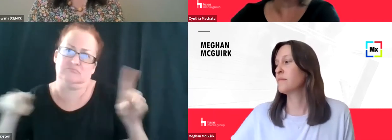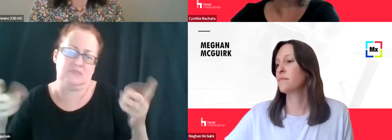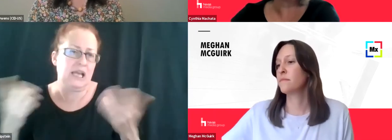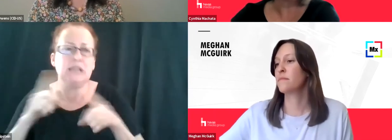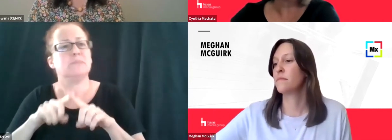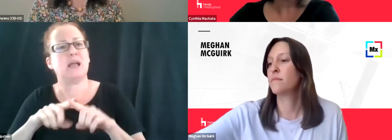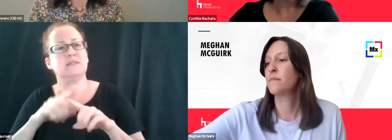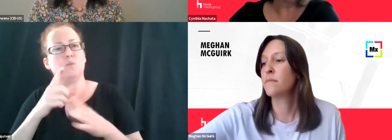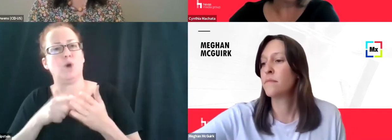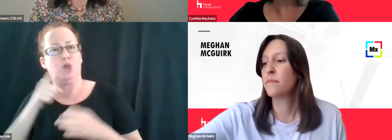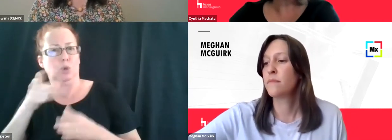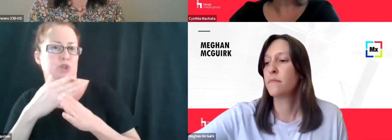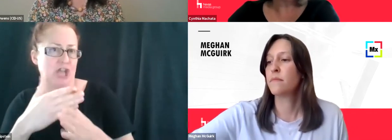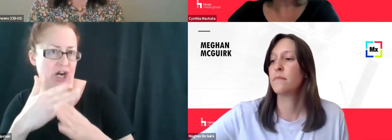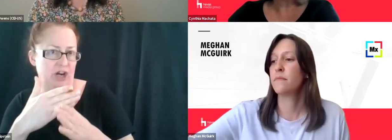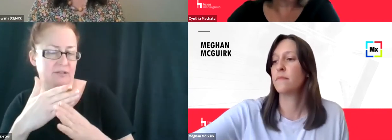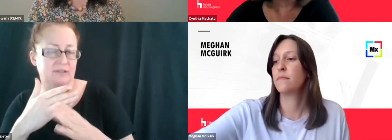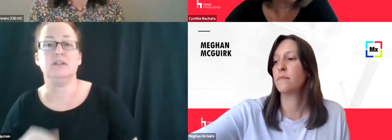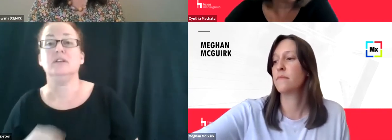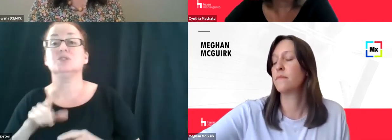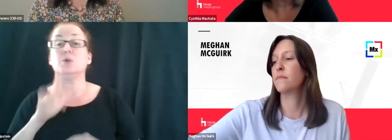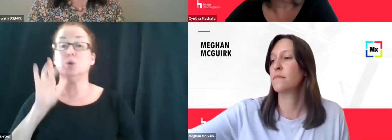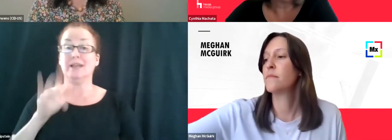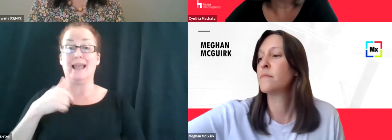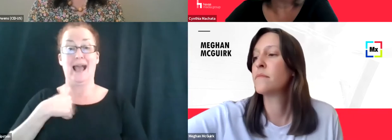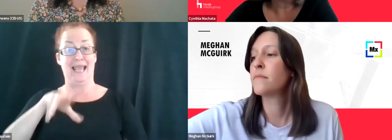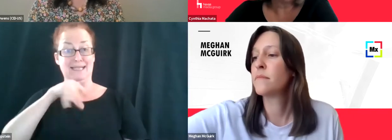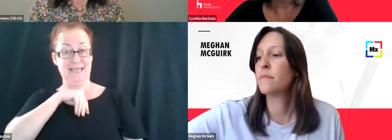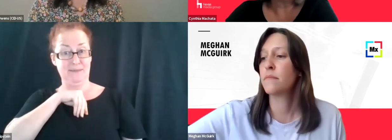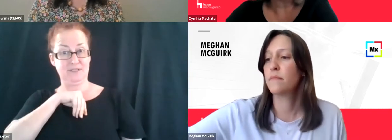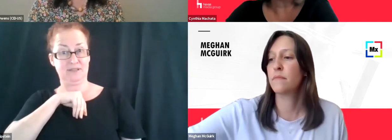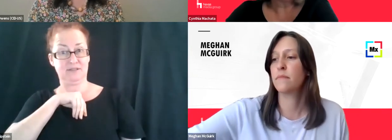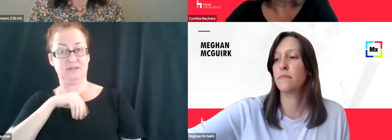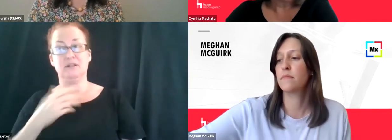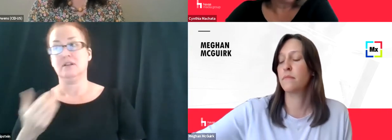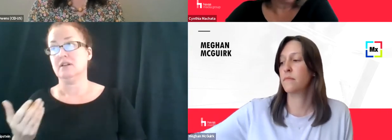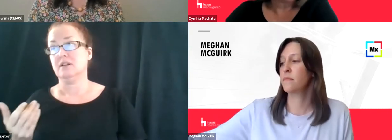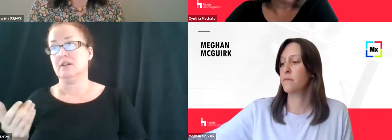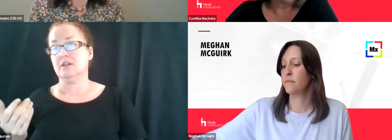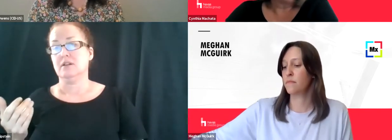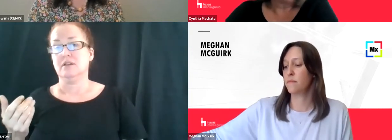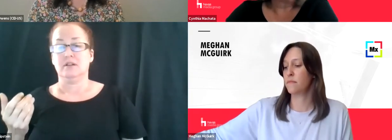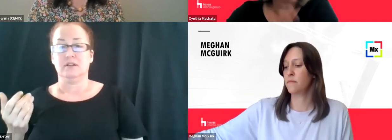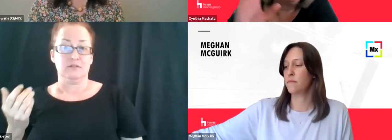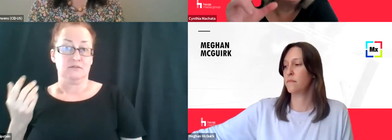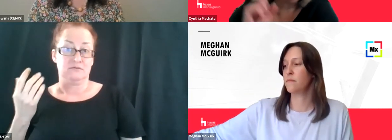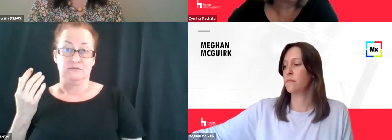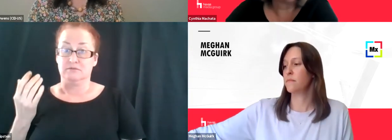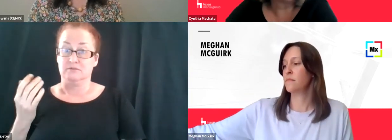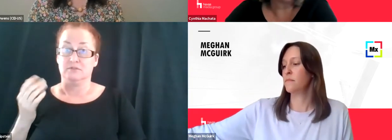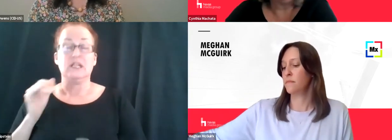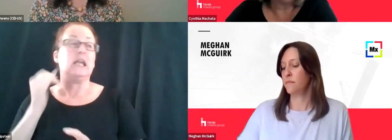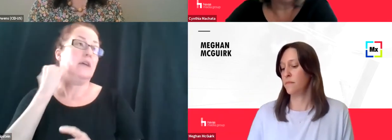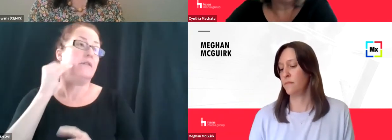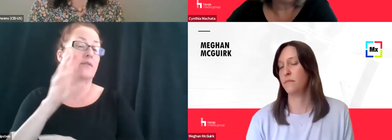on what you share. So when you click, I accept, um, or that, um, if, if a website